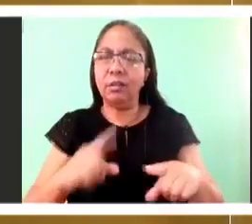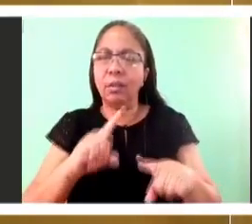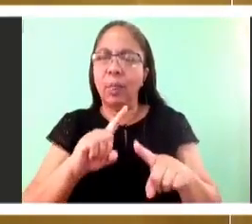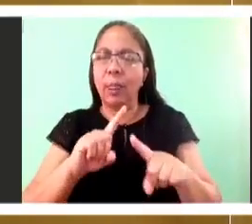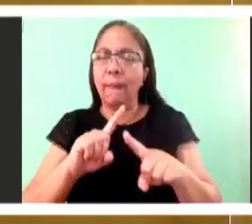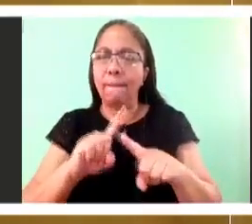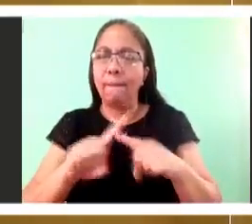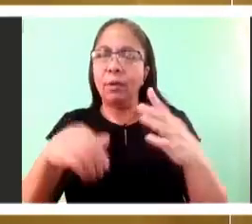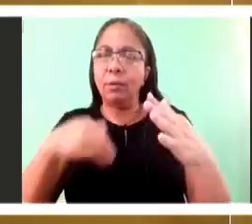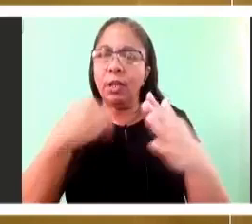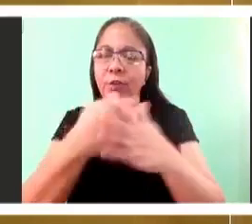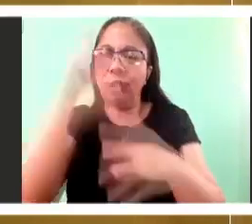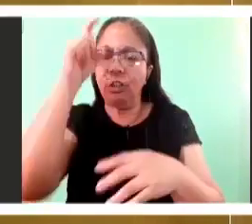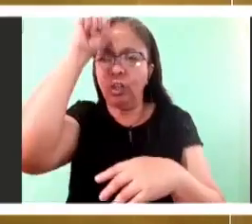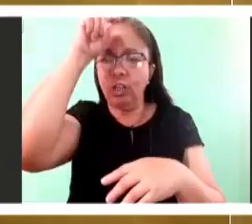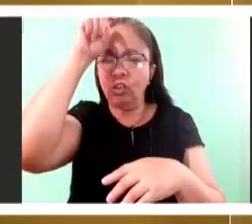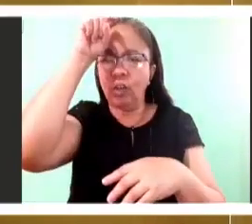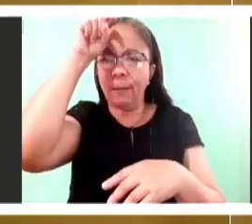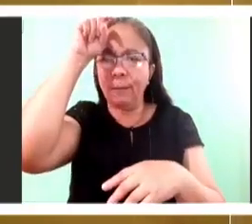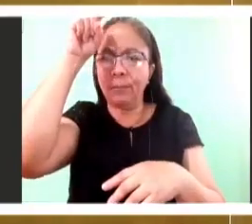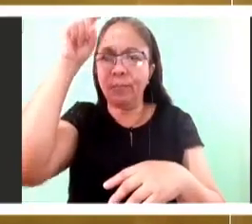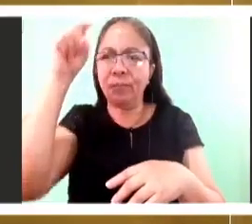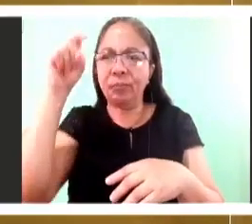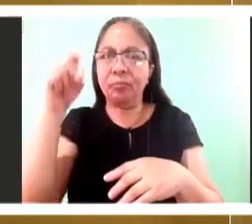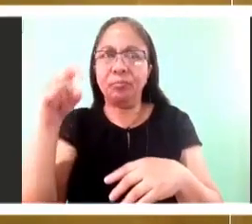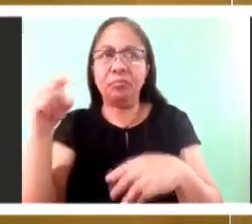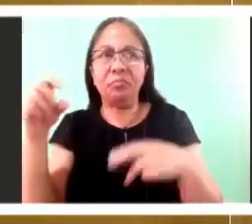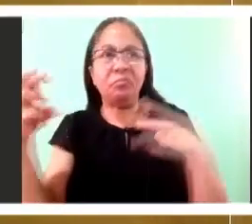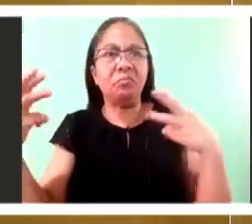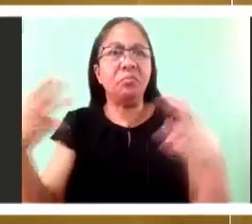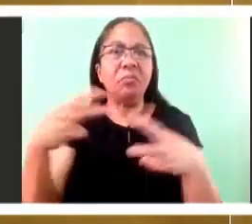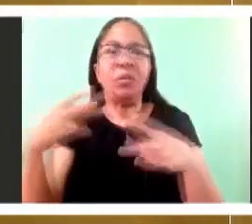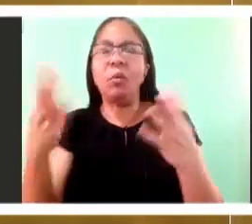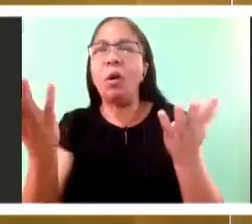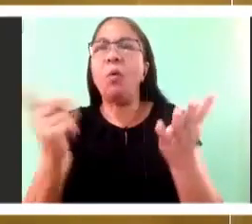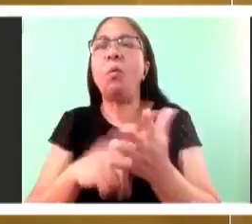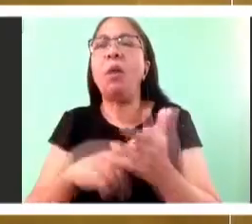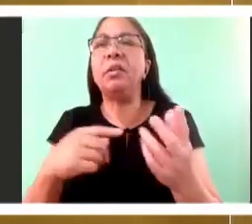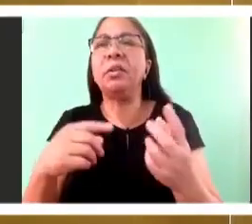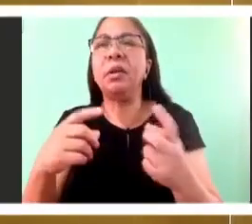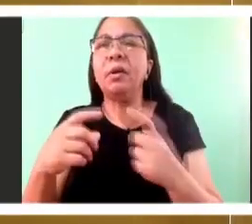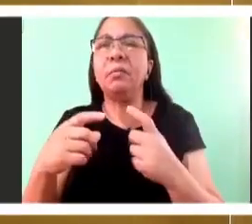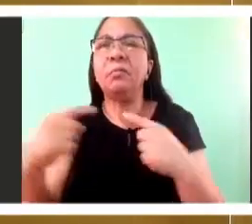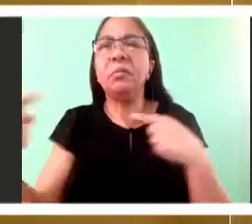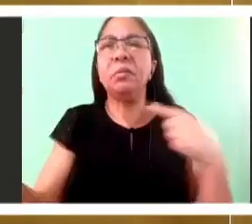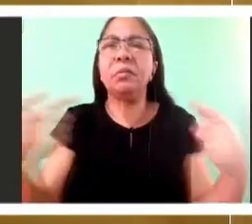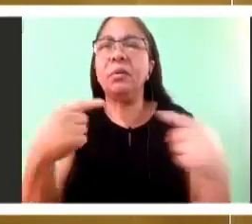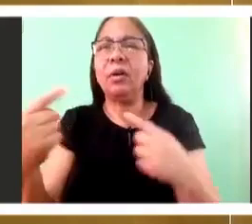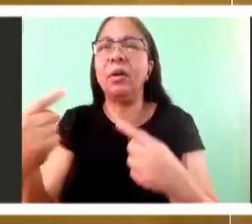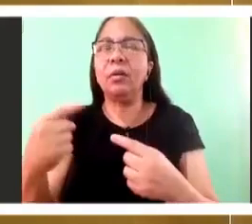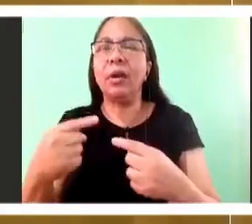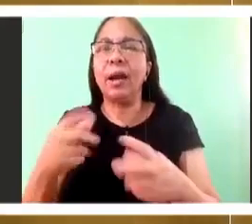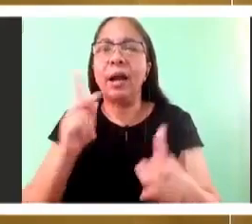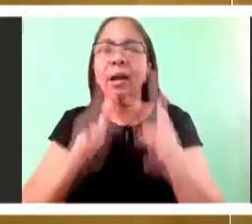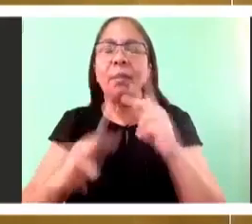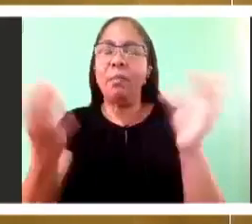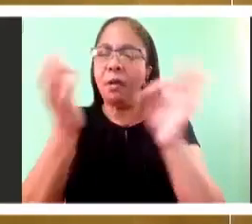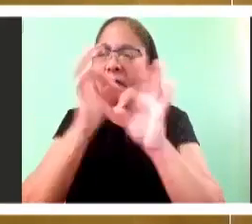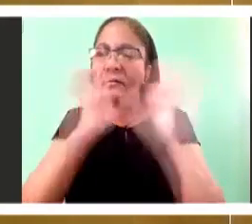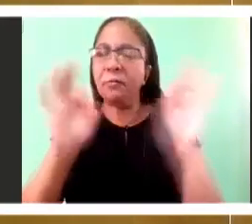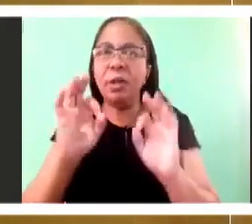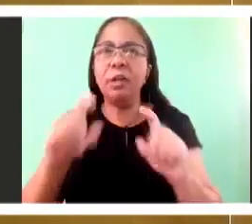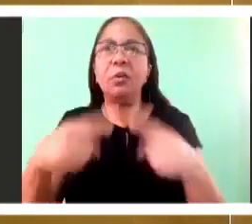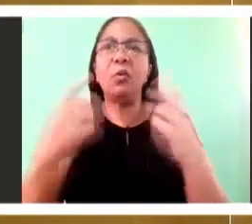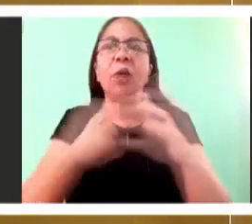the Lord to go and serve the Lord. And Pharaoh refused to free them to serve the Lord. Pharaoh wanted them to serve